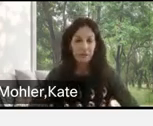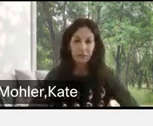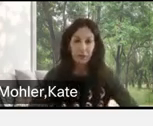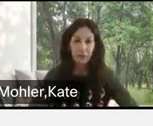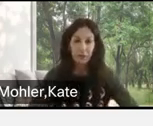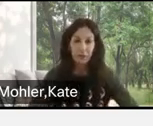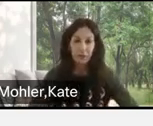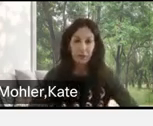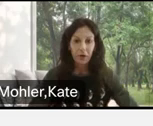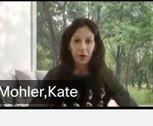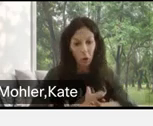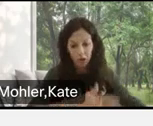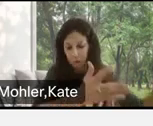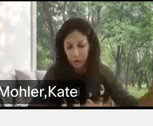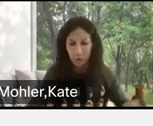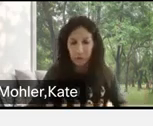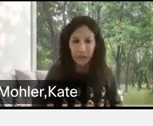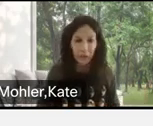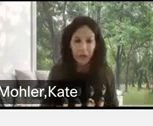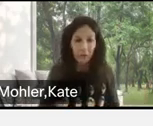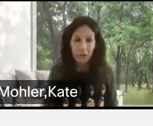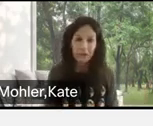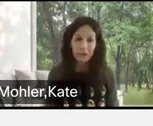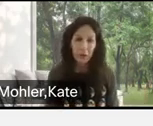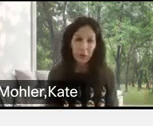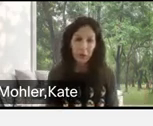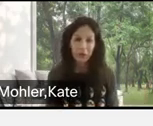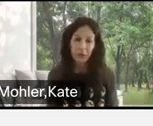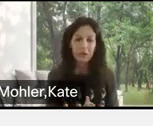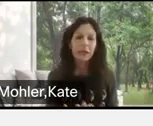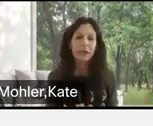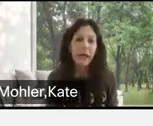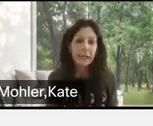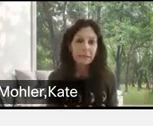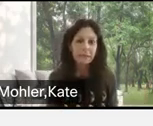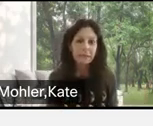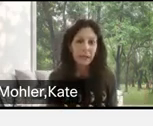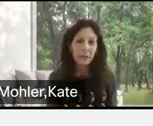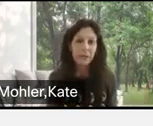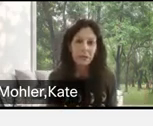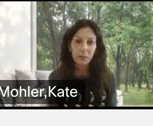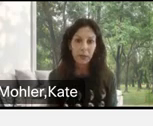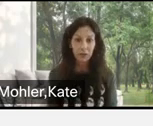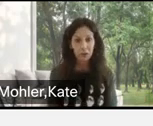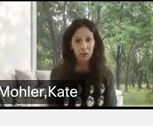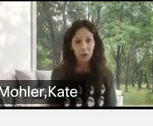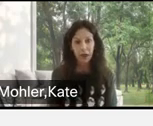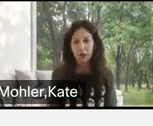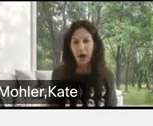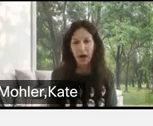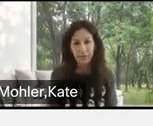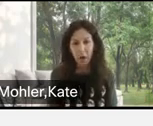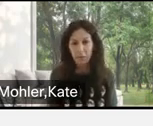or having, you know, a laptop open to the zoom meeting where everyone is. So, you know, the person online can participate